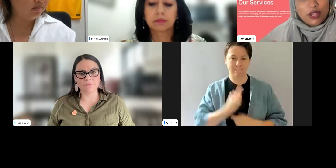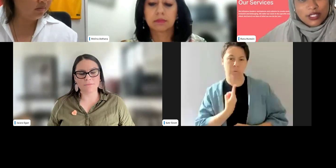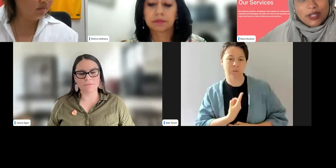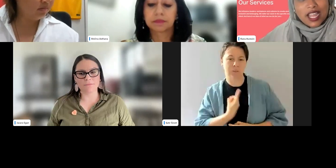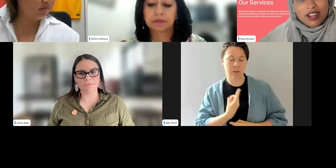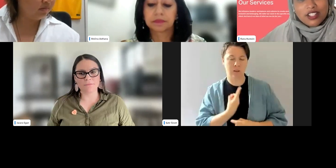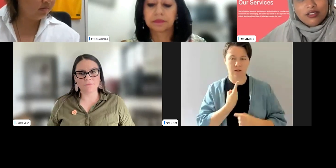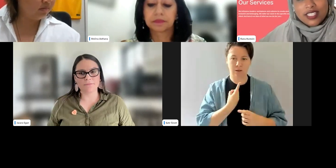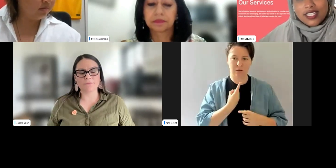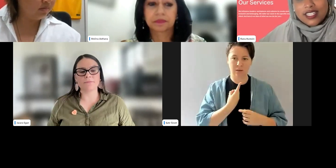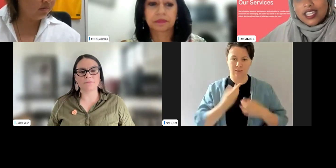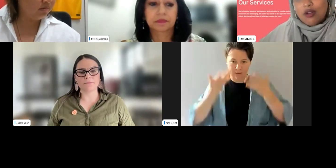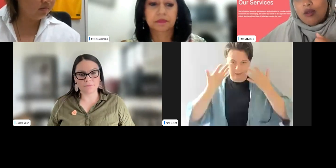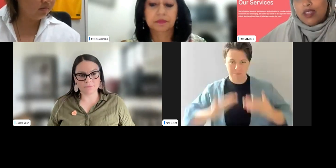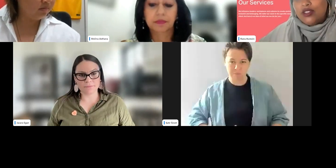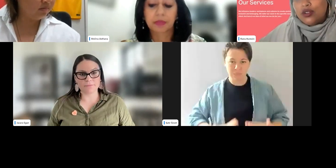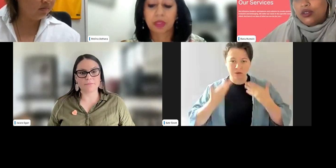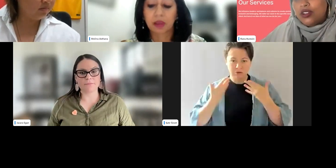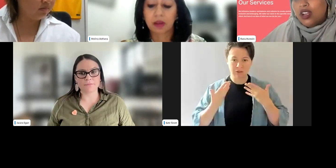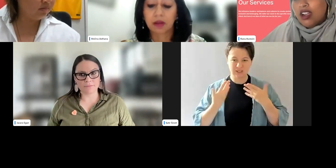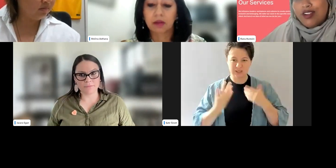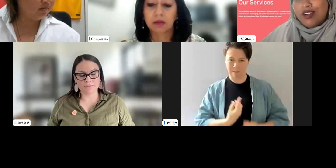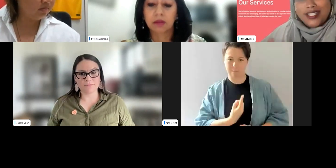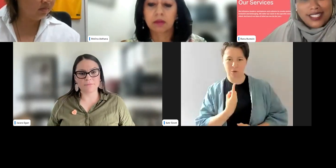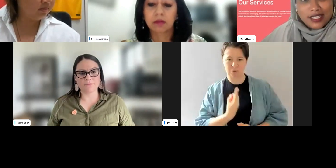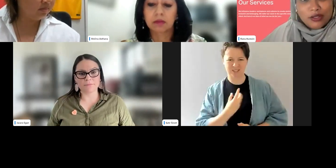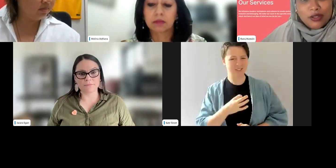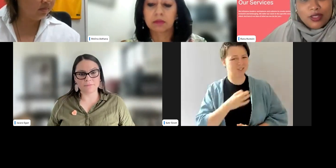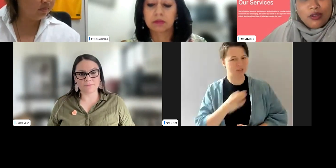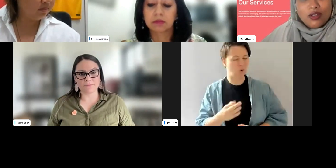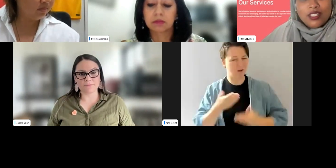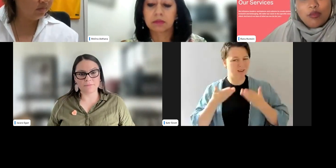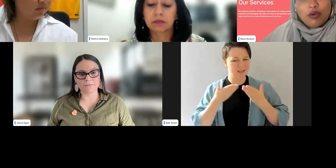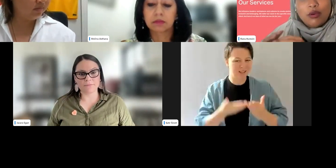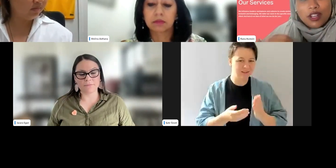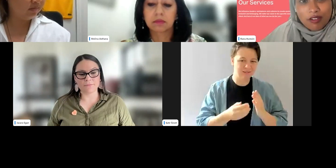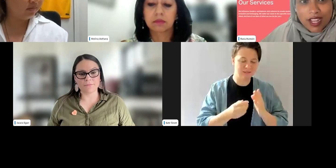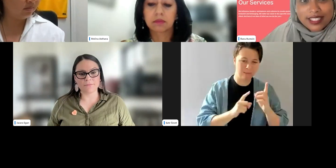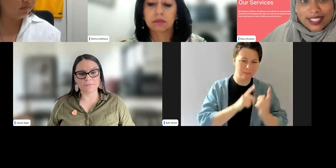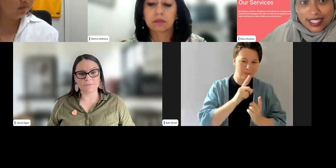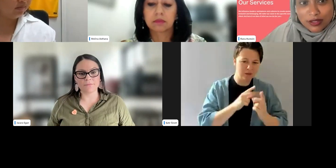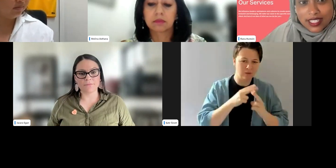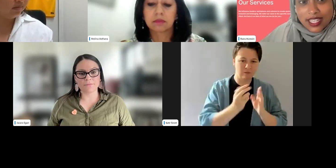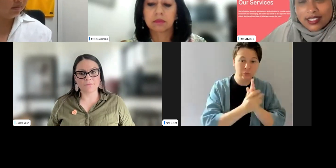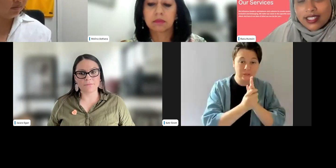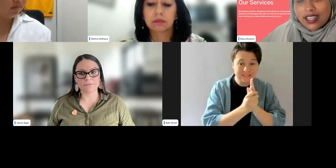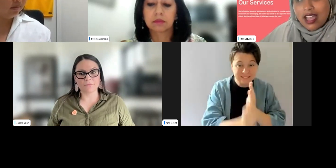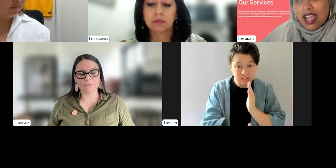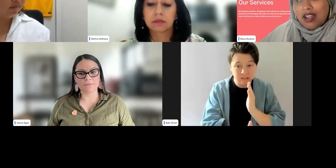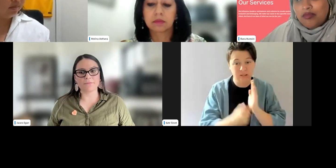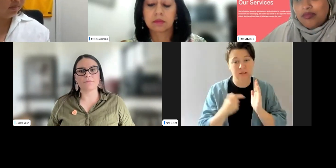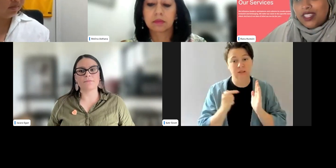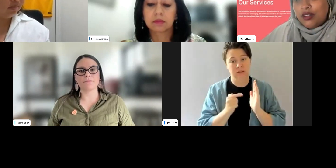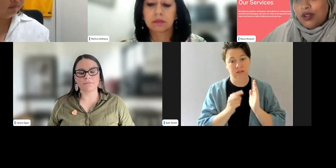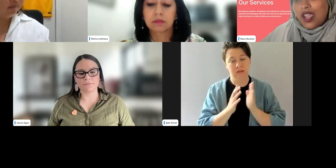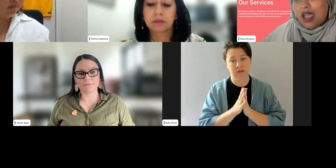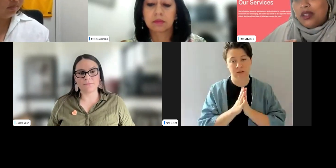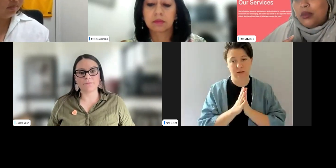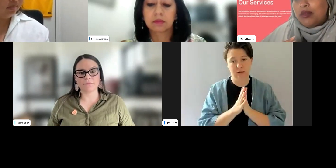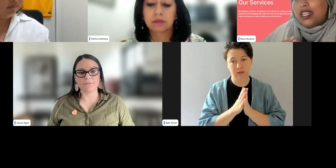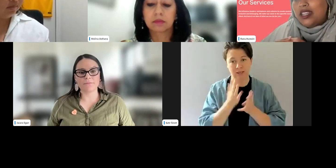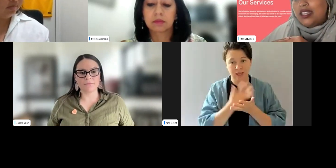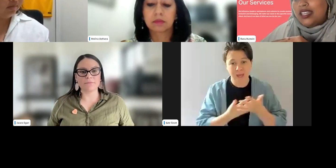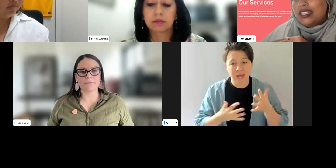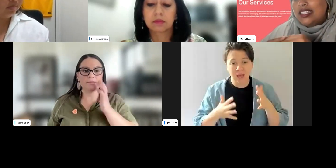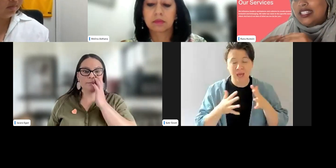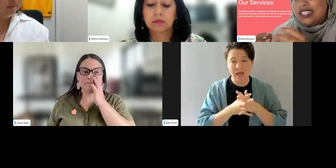their personal characteristics. They're not mentored around skills or they're not supported around skill sets. Um, you know, how